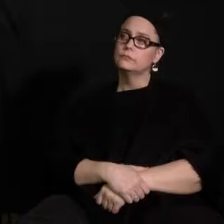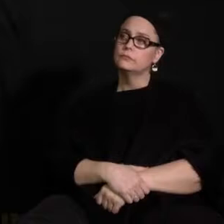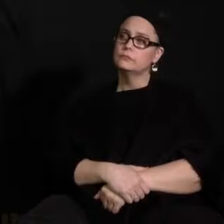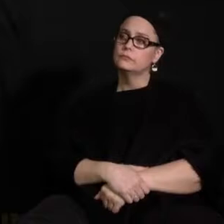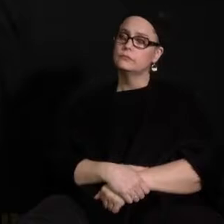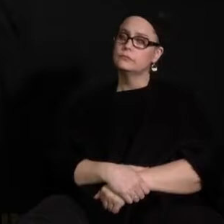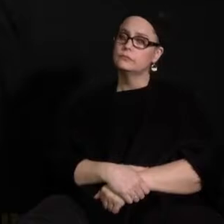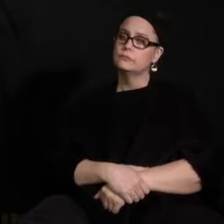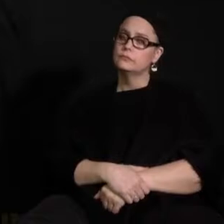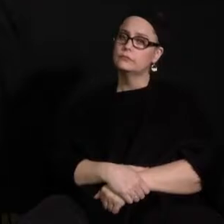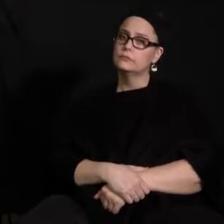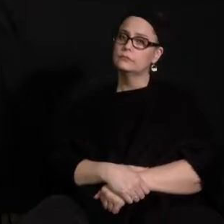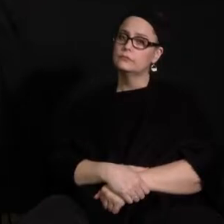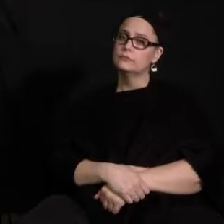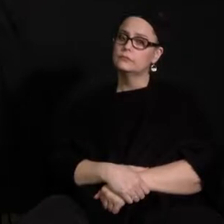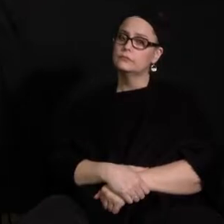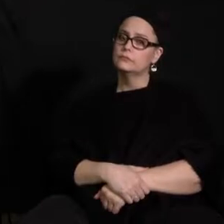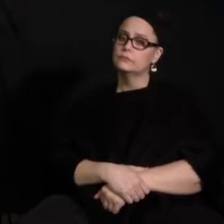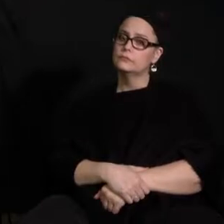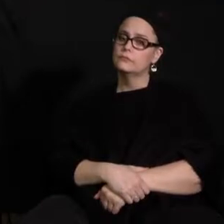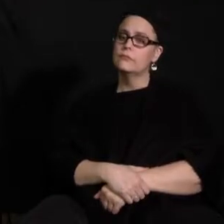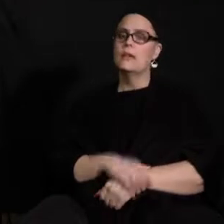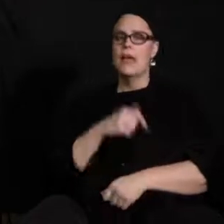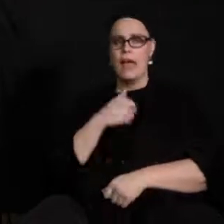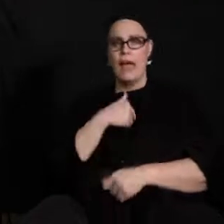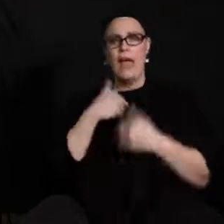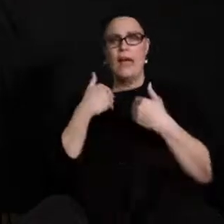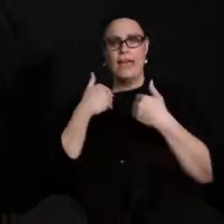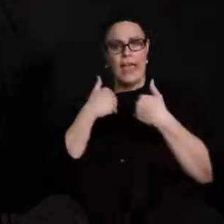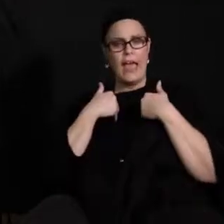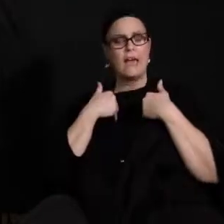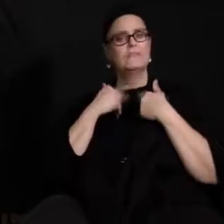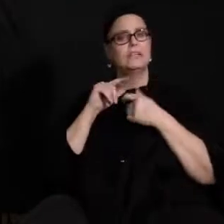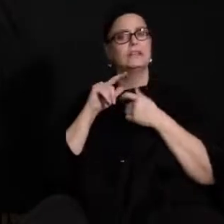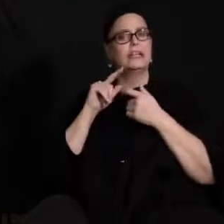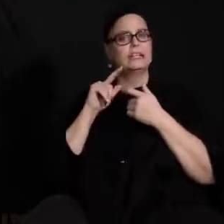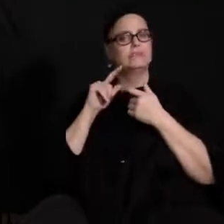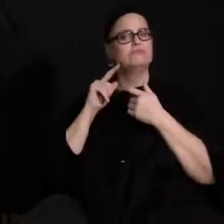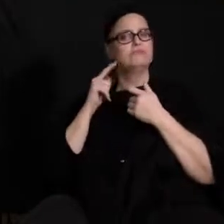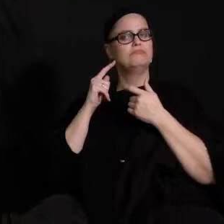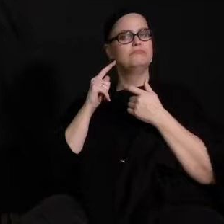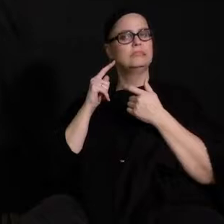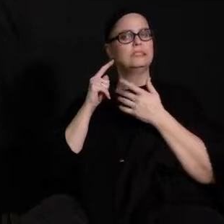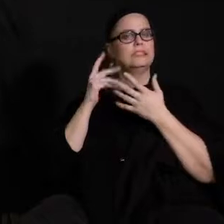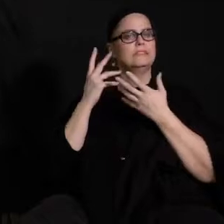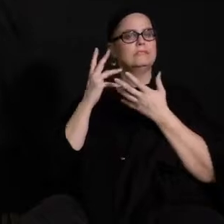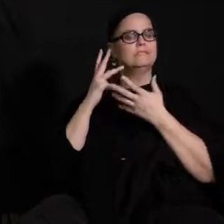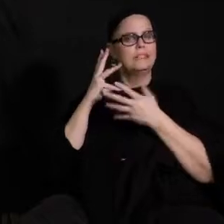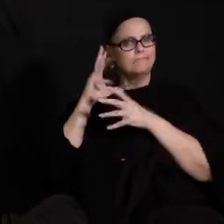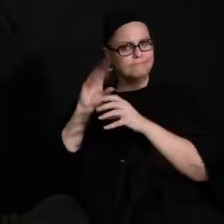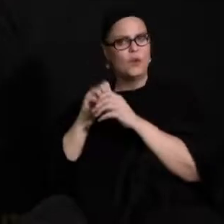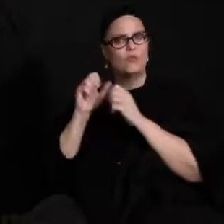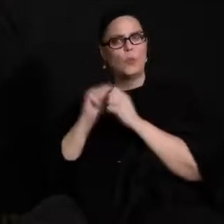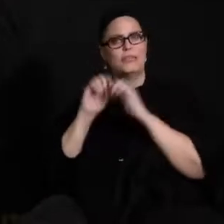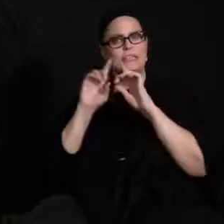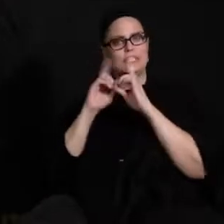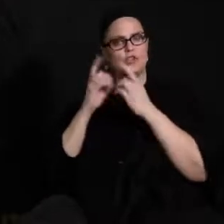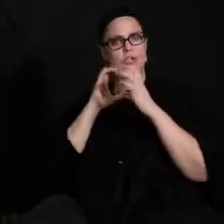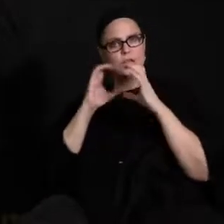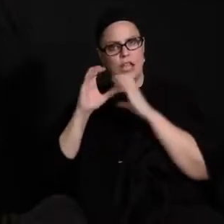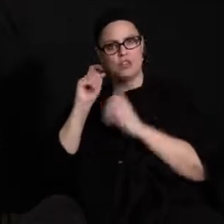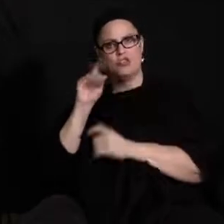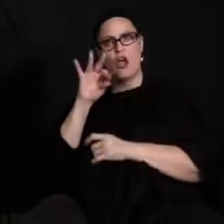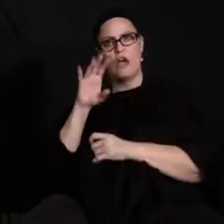um i have leaned into the district communications office and utilized the presentations in